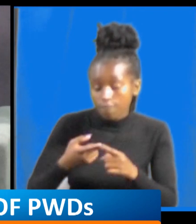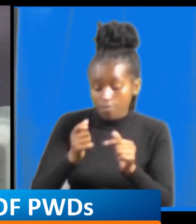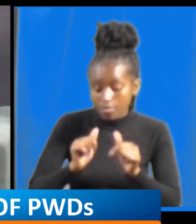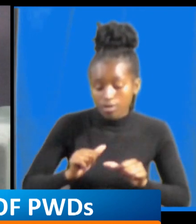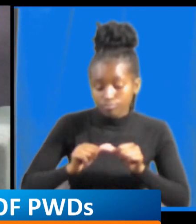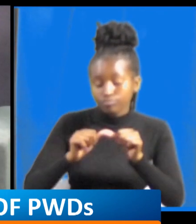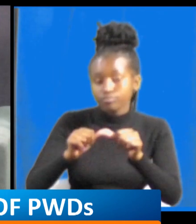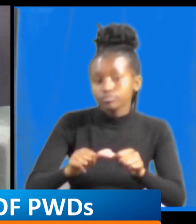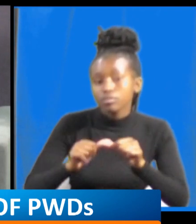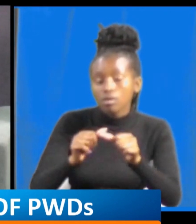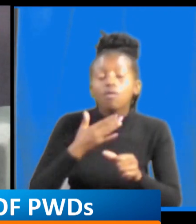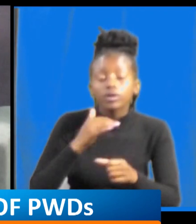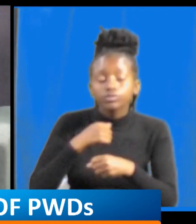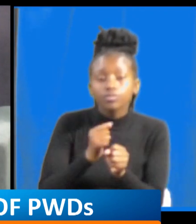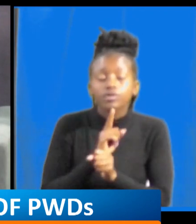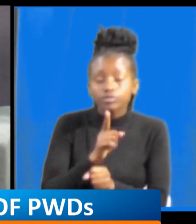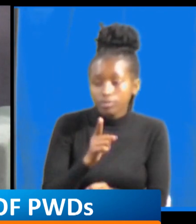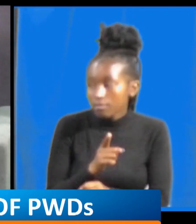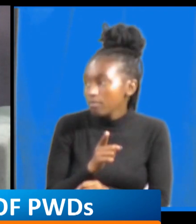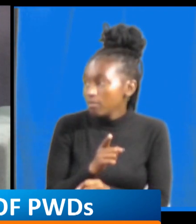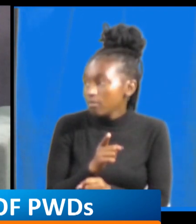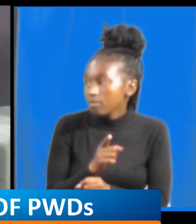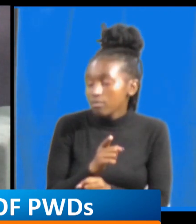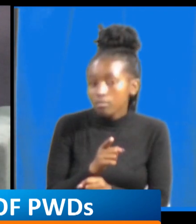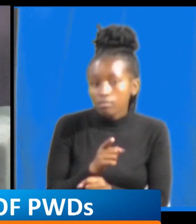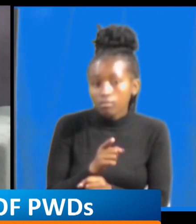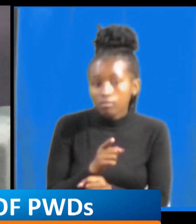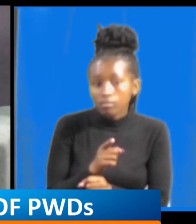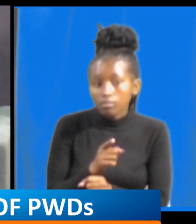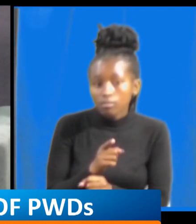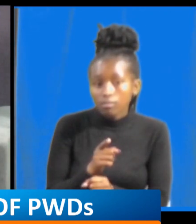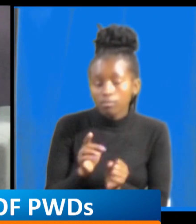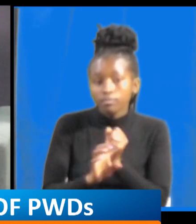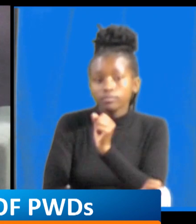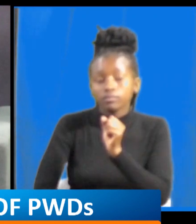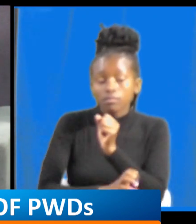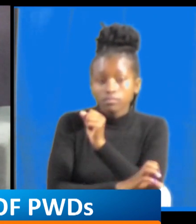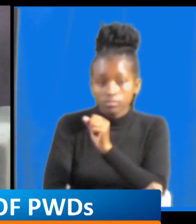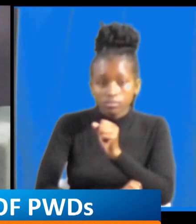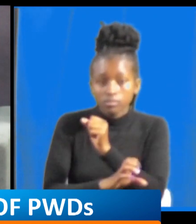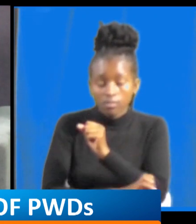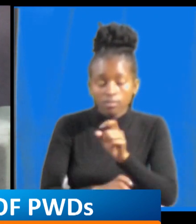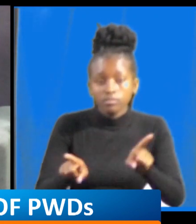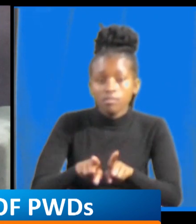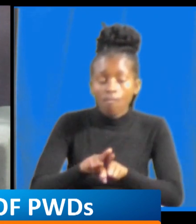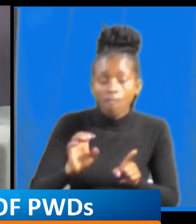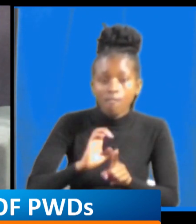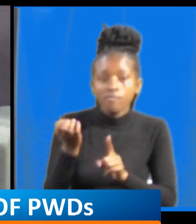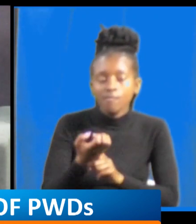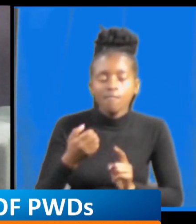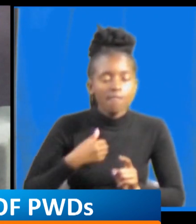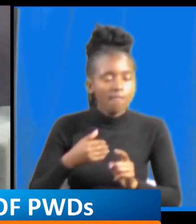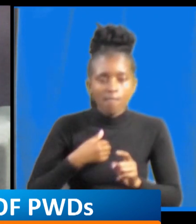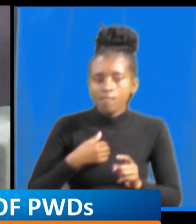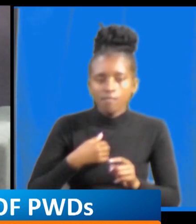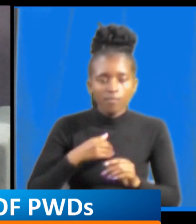to ensure that the country at large is environmental friendly for people